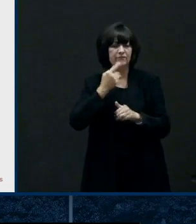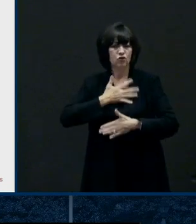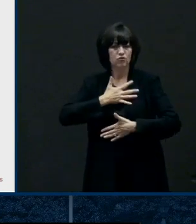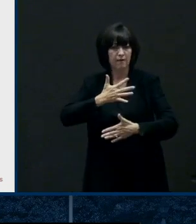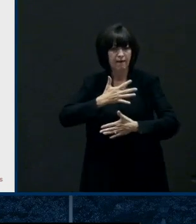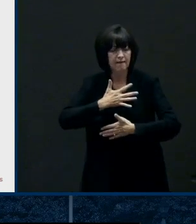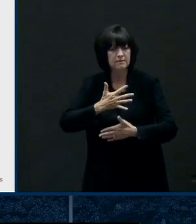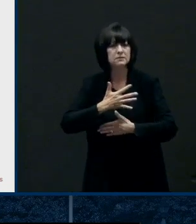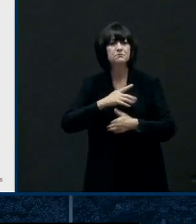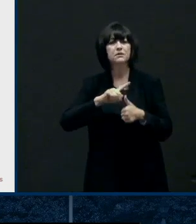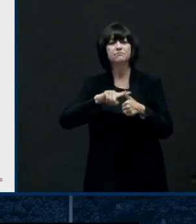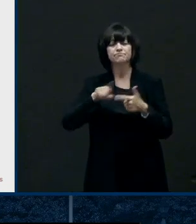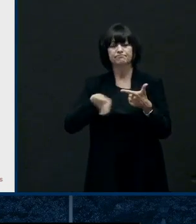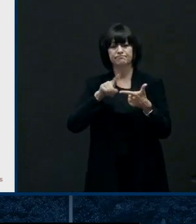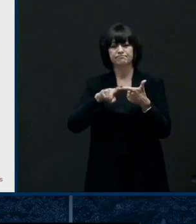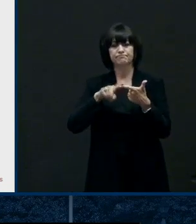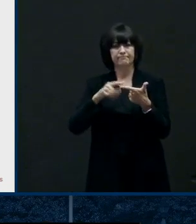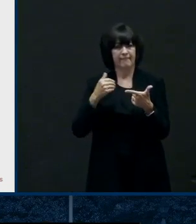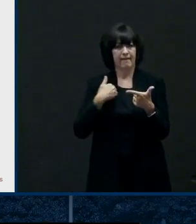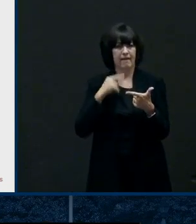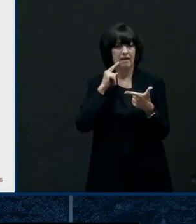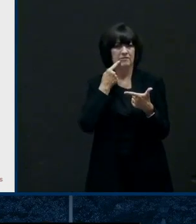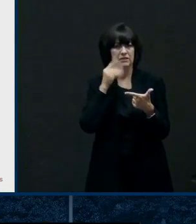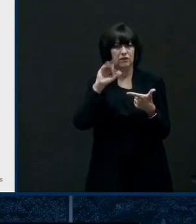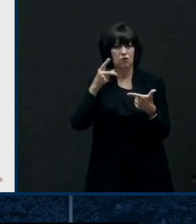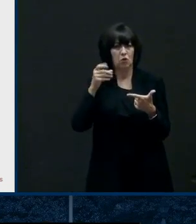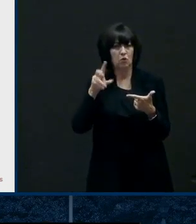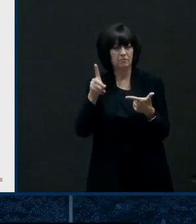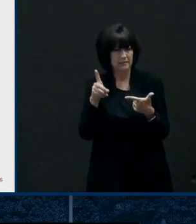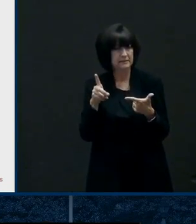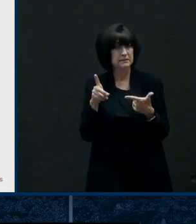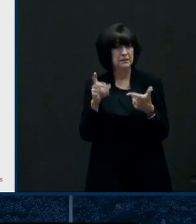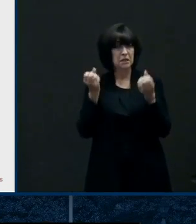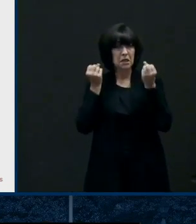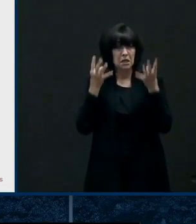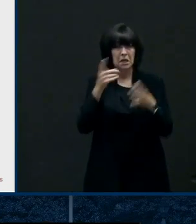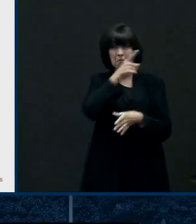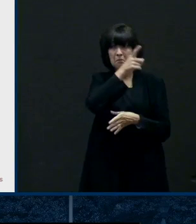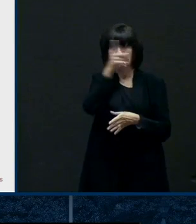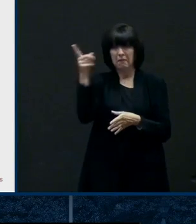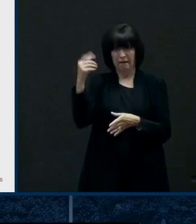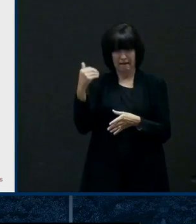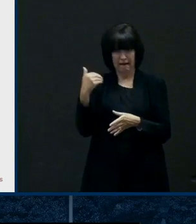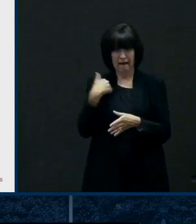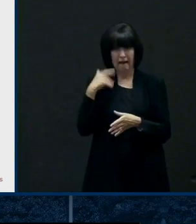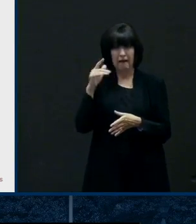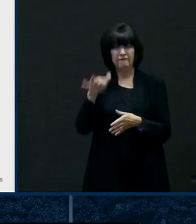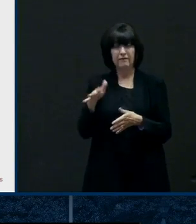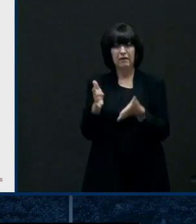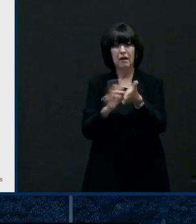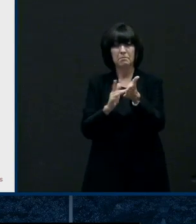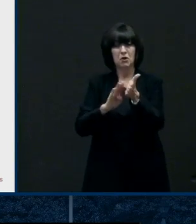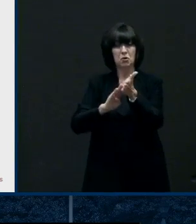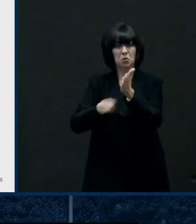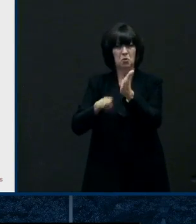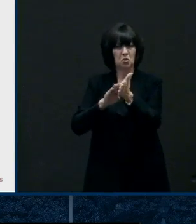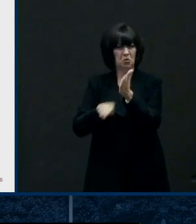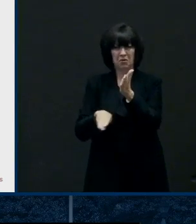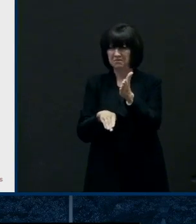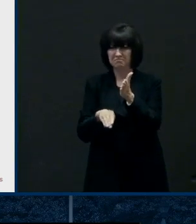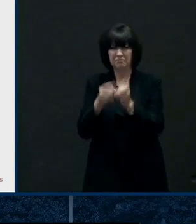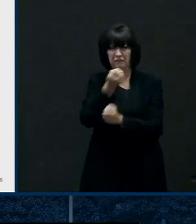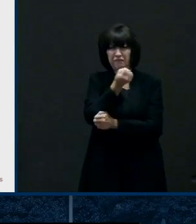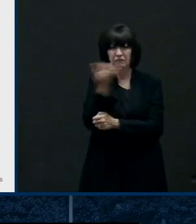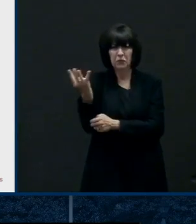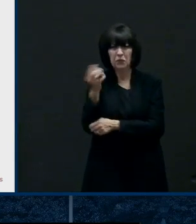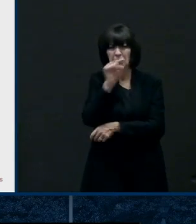are individuals who the science has made very clear are also at very high risk for severe consequences of covet